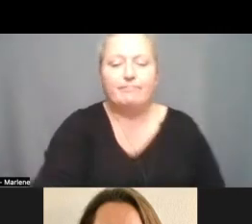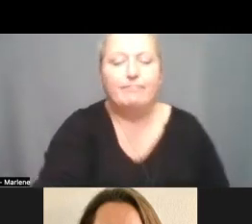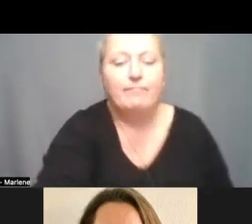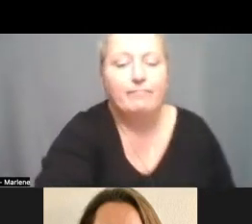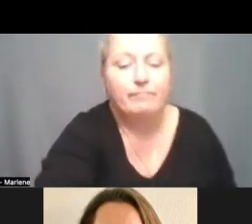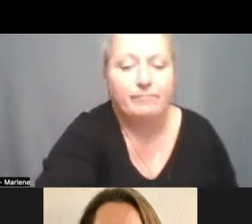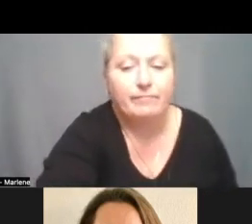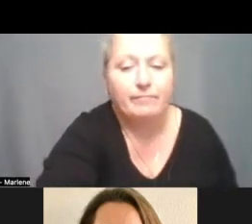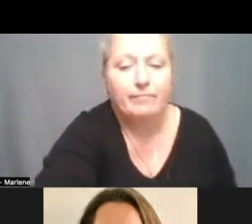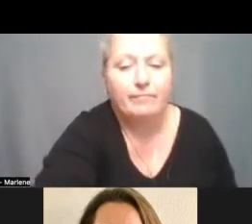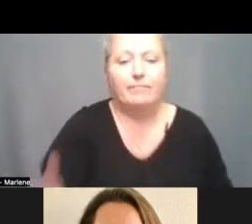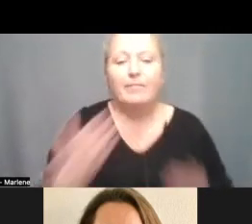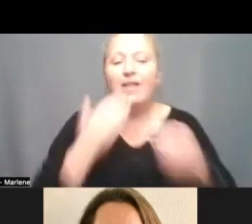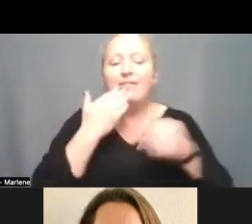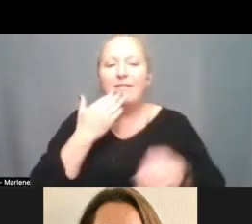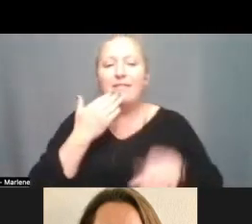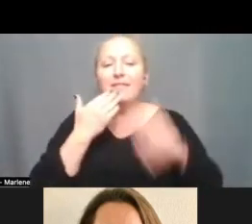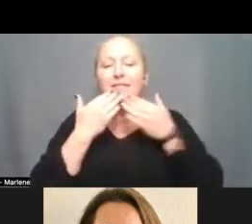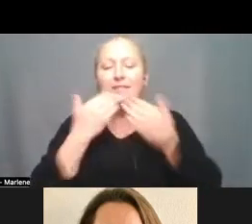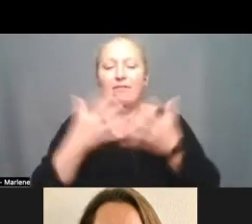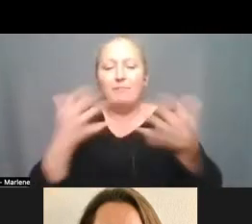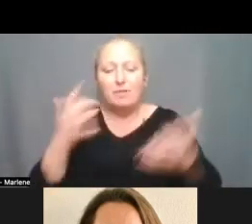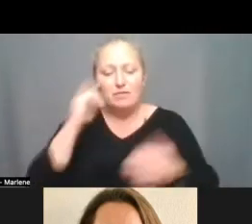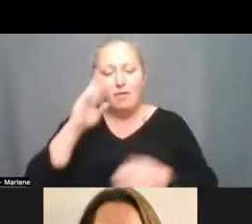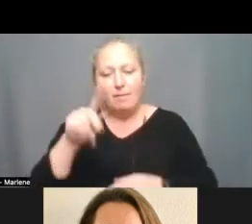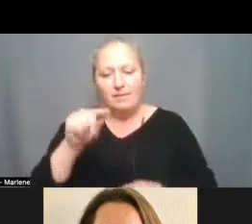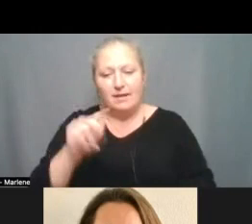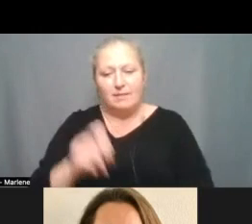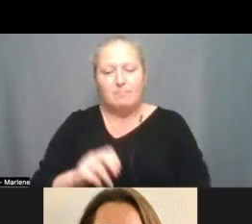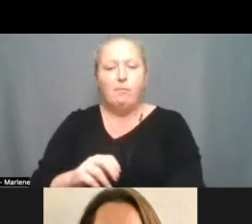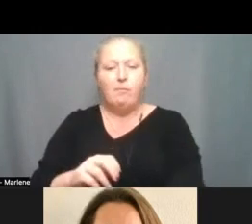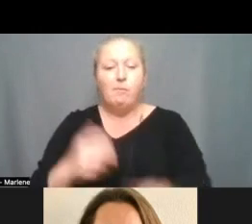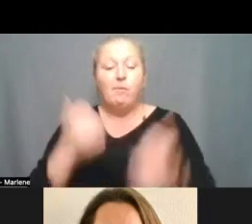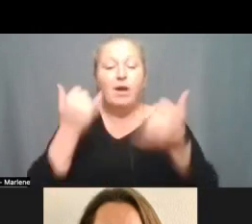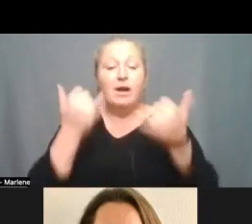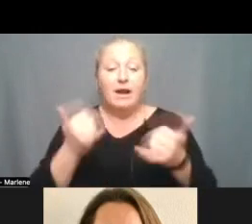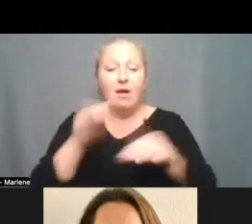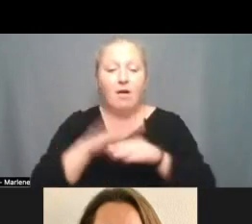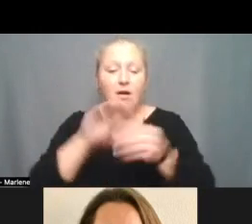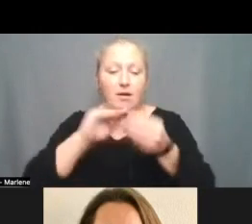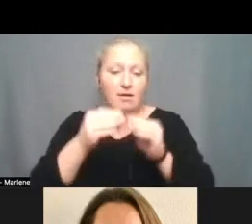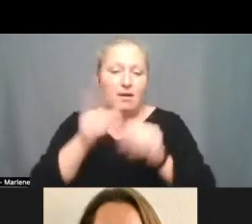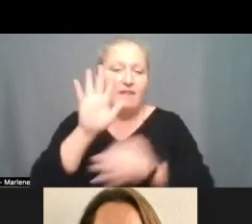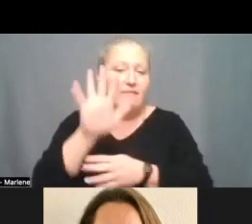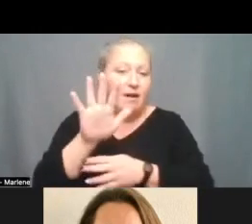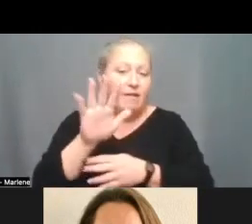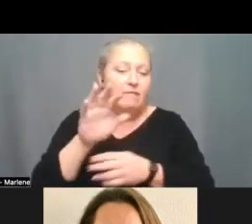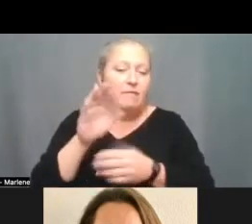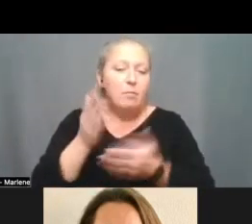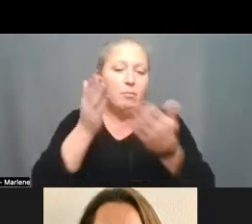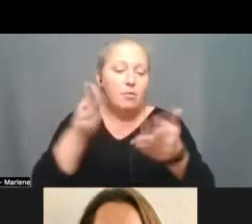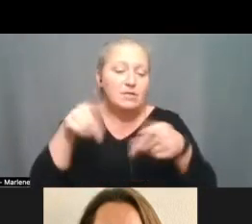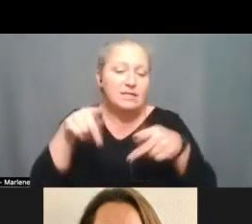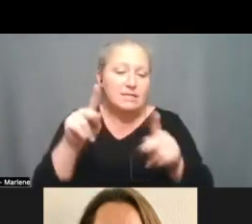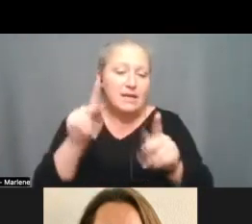Thank you very much for that update. We will now go on to item five the proposed consent agenda.